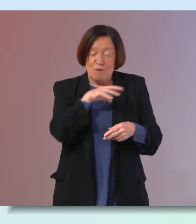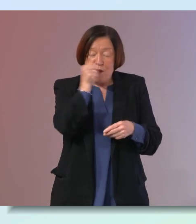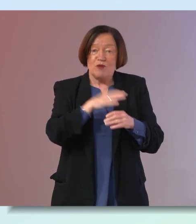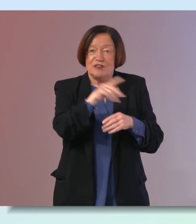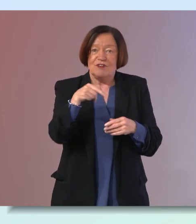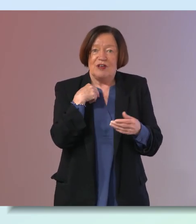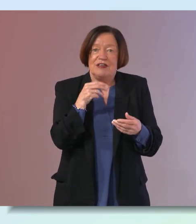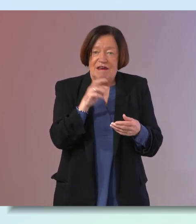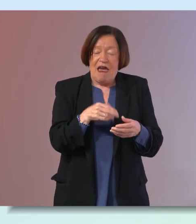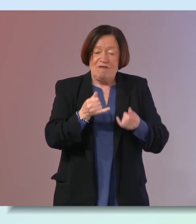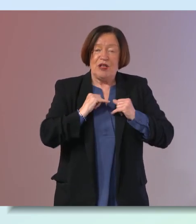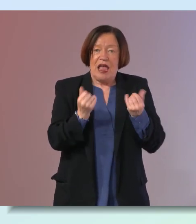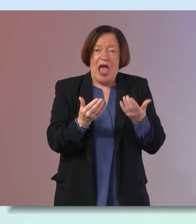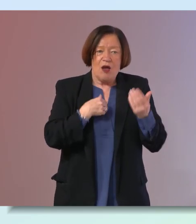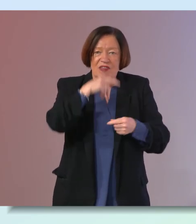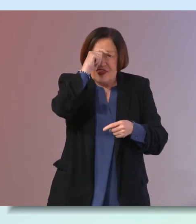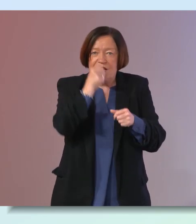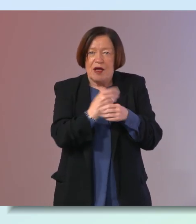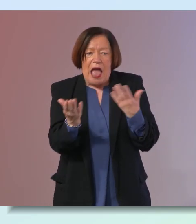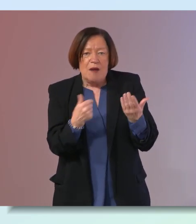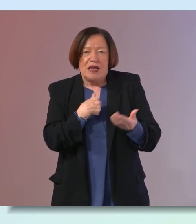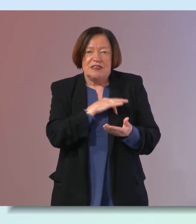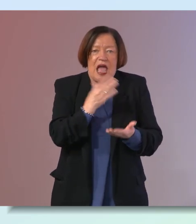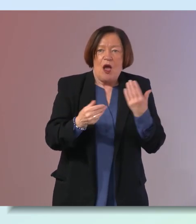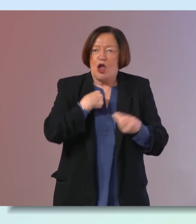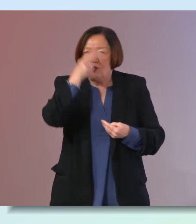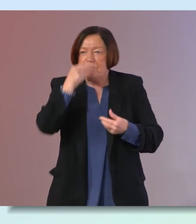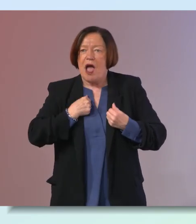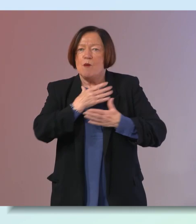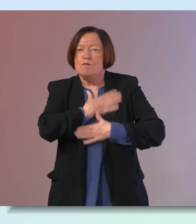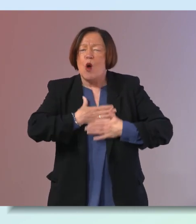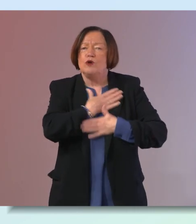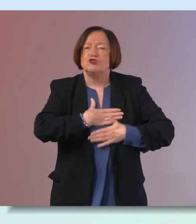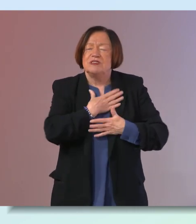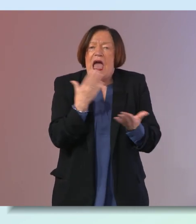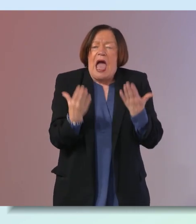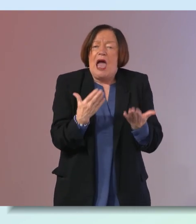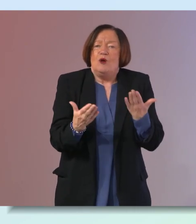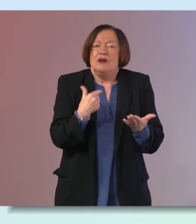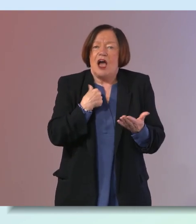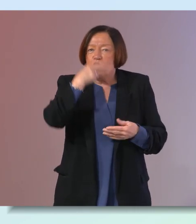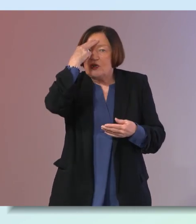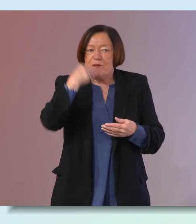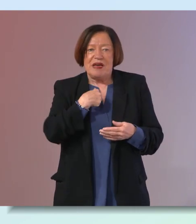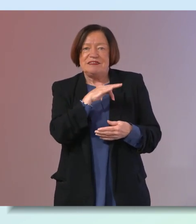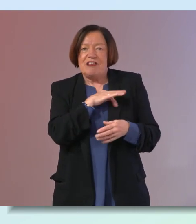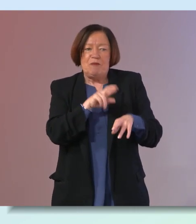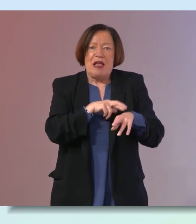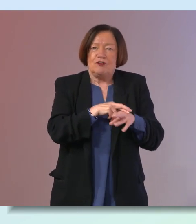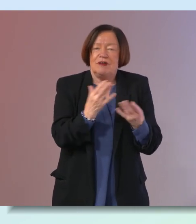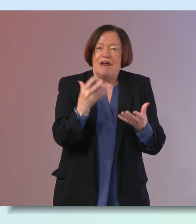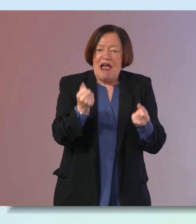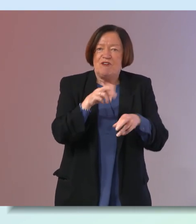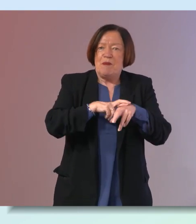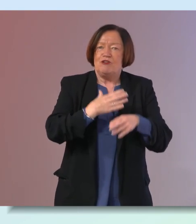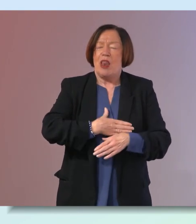have the tools to do it how do i think about myself how do i understand my emotions how can i understand myself better to have a better